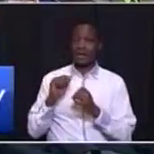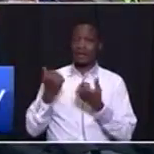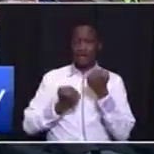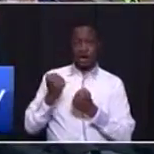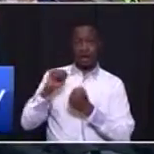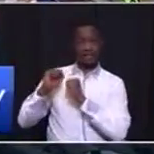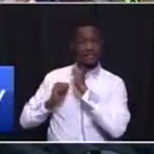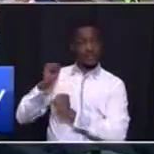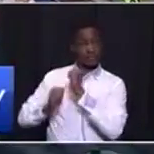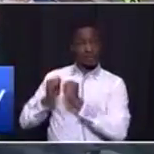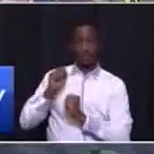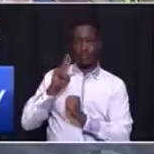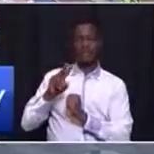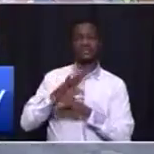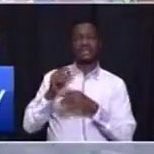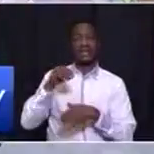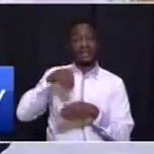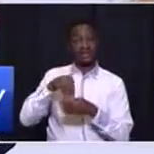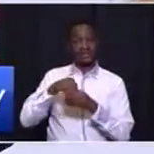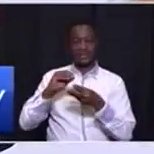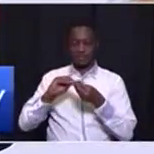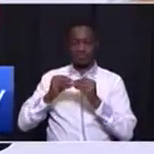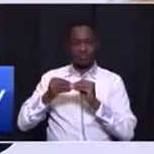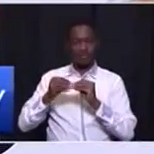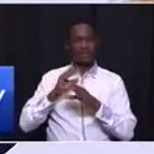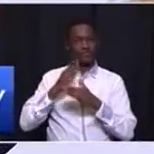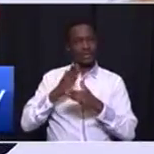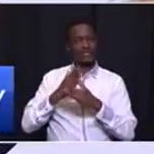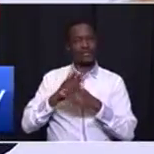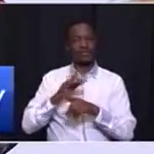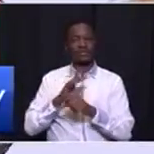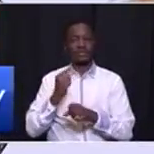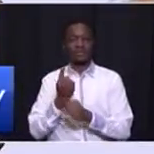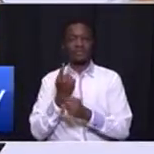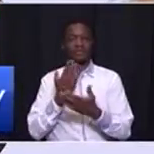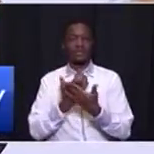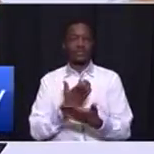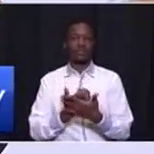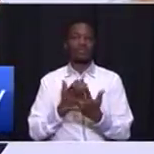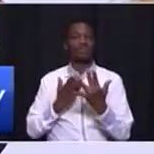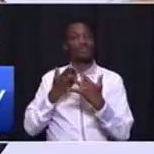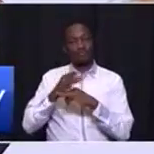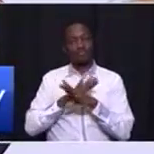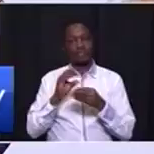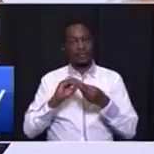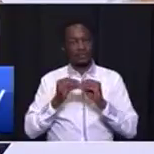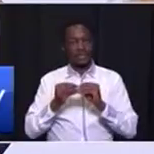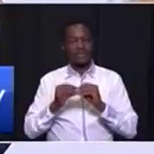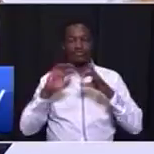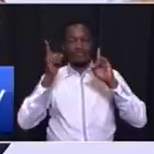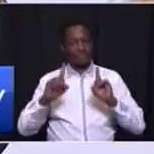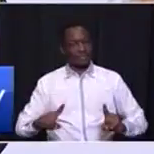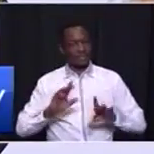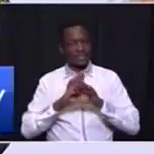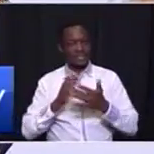see significant investment and job creation in the accounting economy through the creation of a special